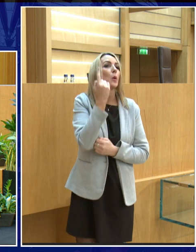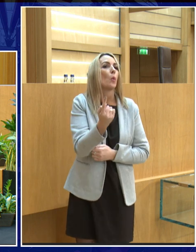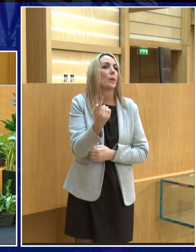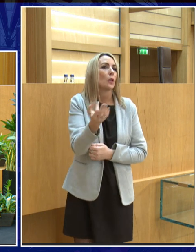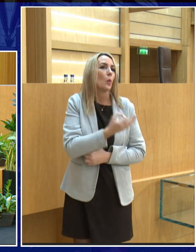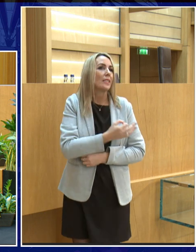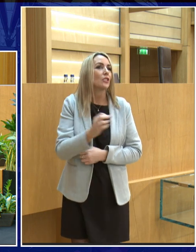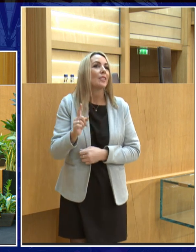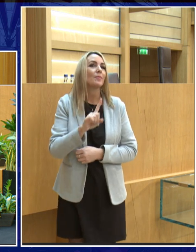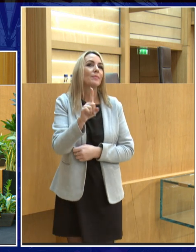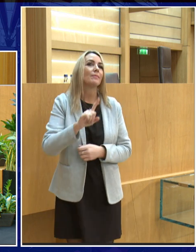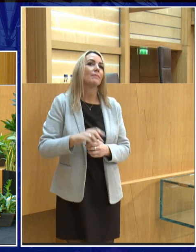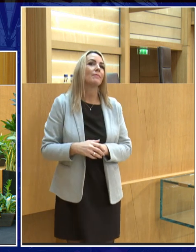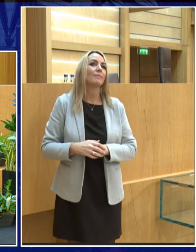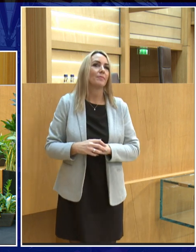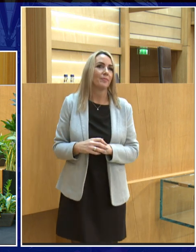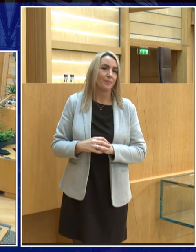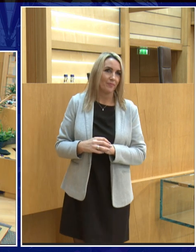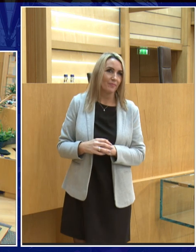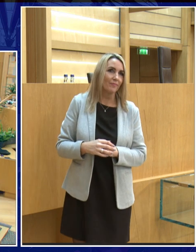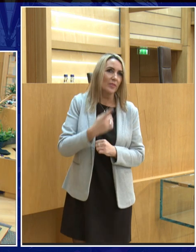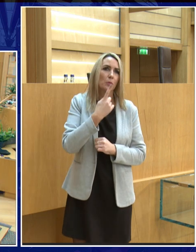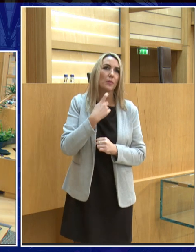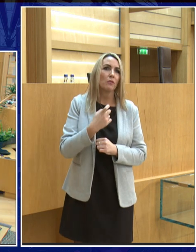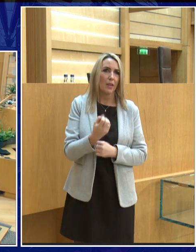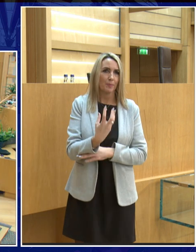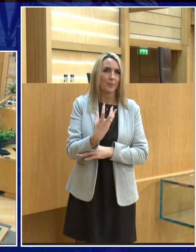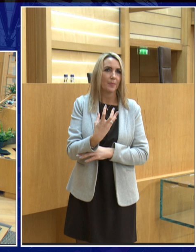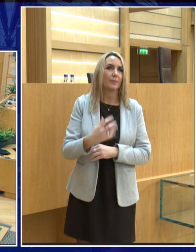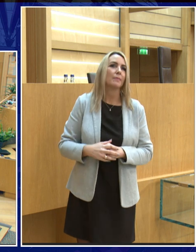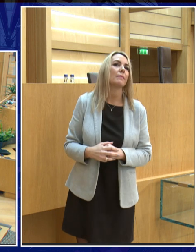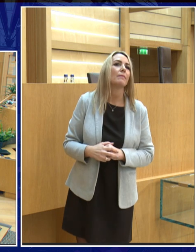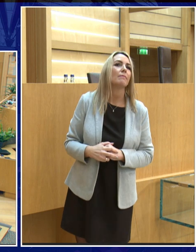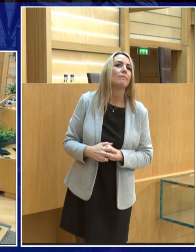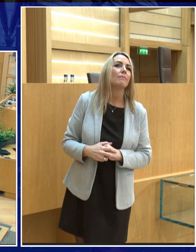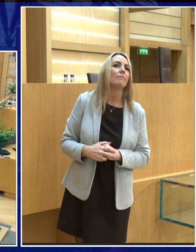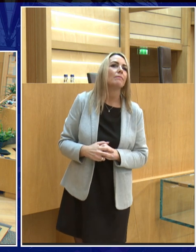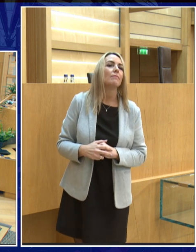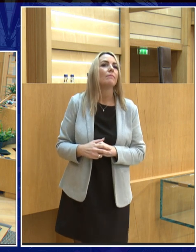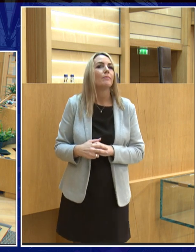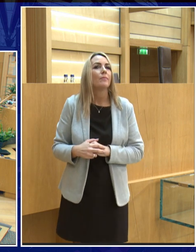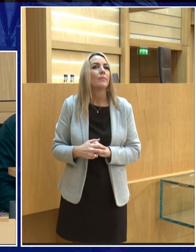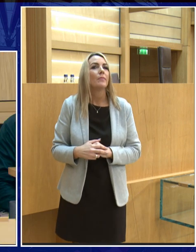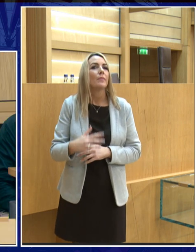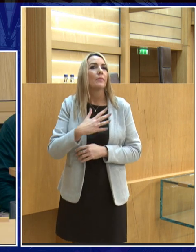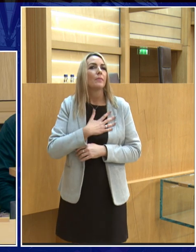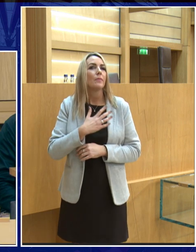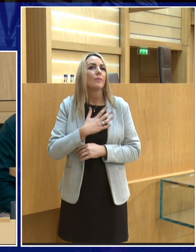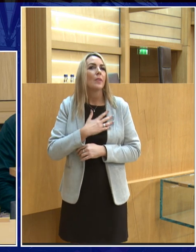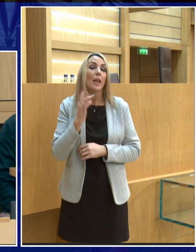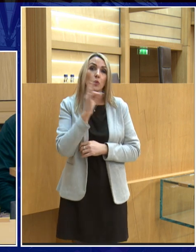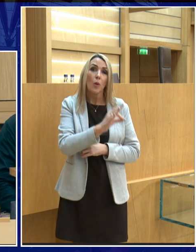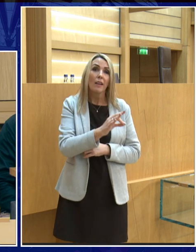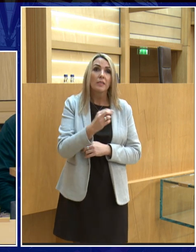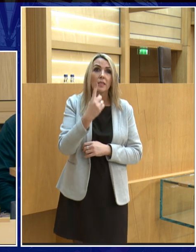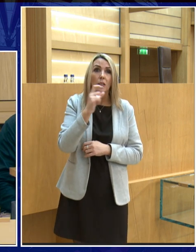1 who is that lady in red light on my name is Ashwita my question is can we fly on